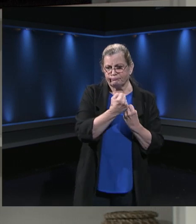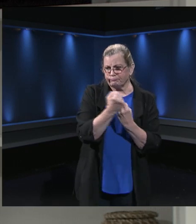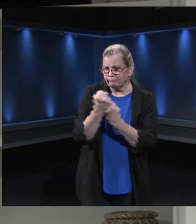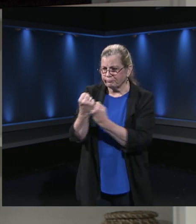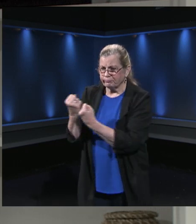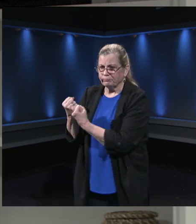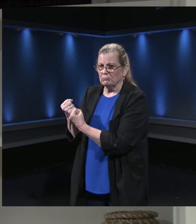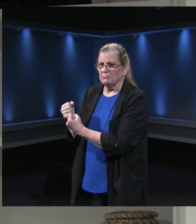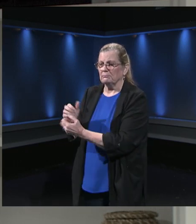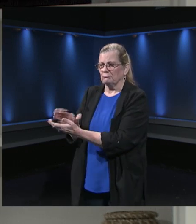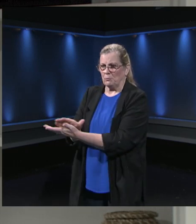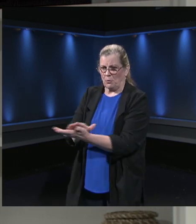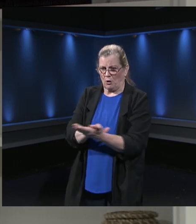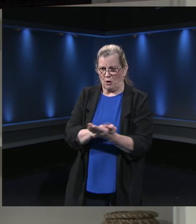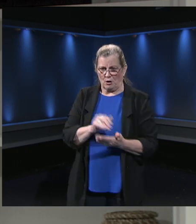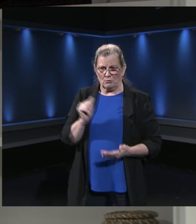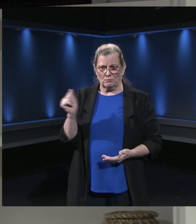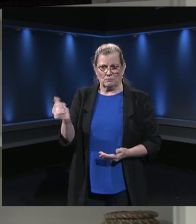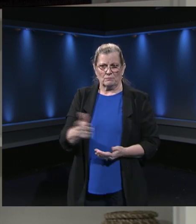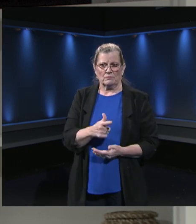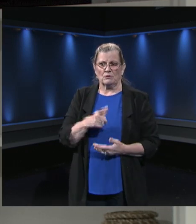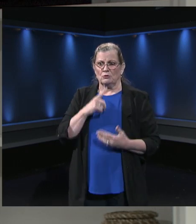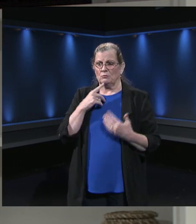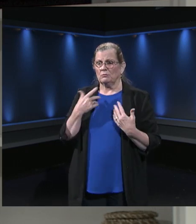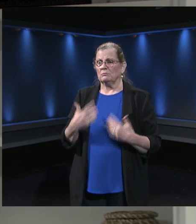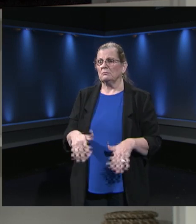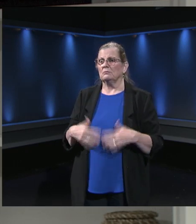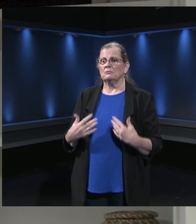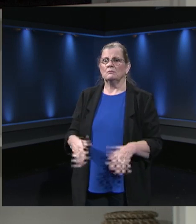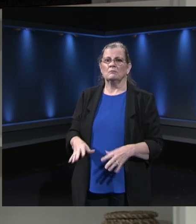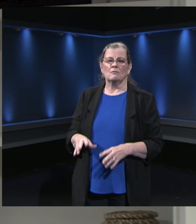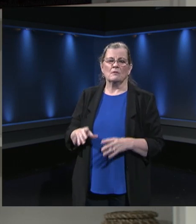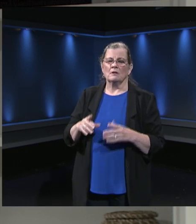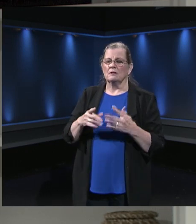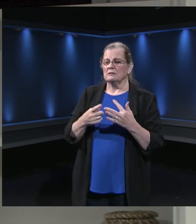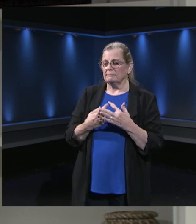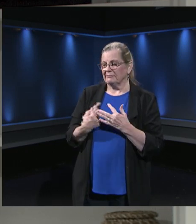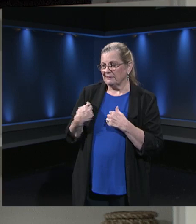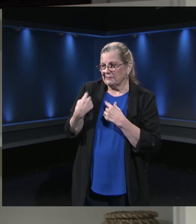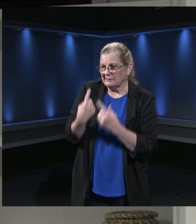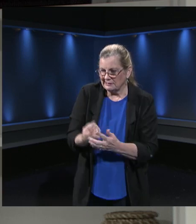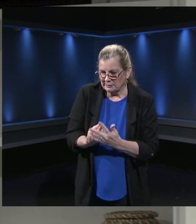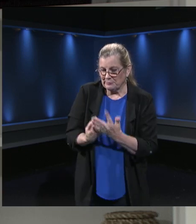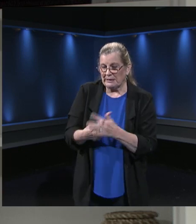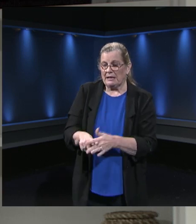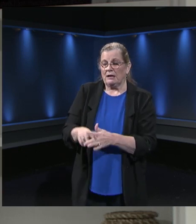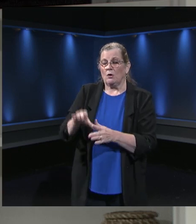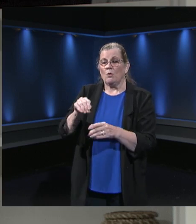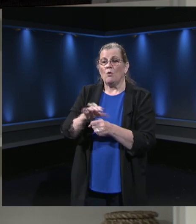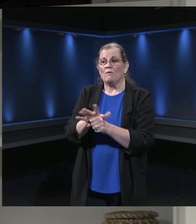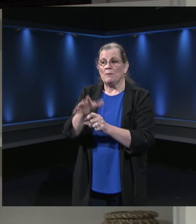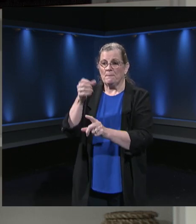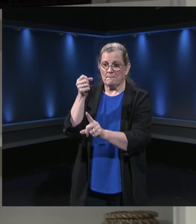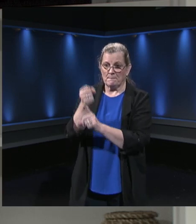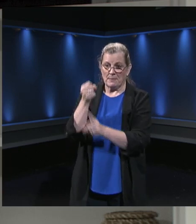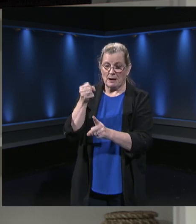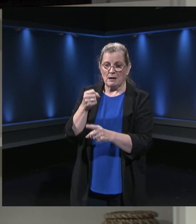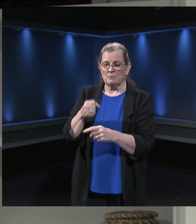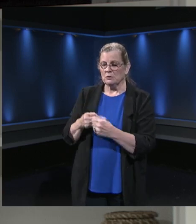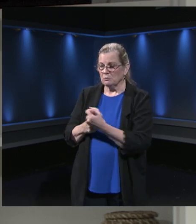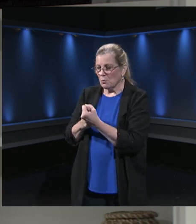personnel and what they have done from the very beginning to be there for our families, for our children and for our community.